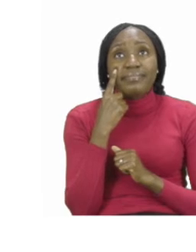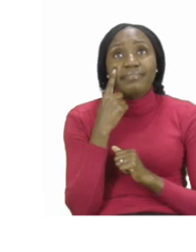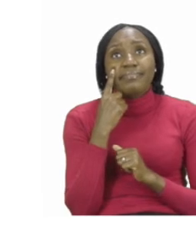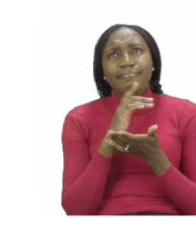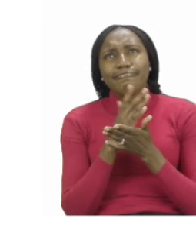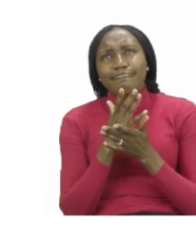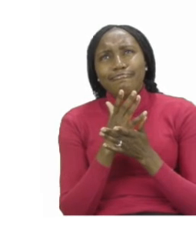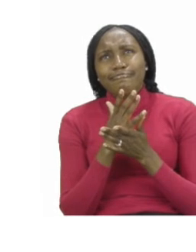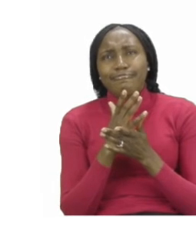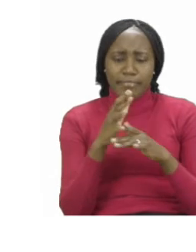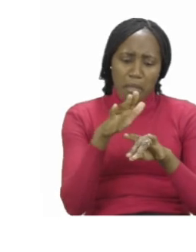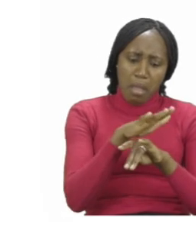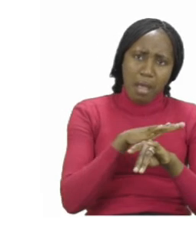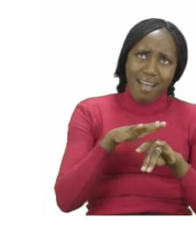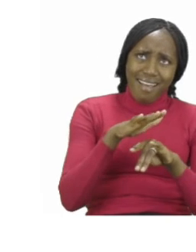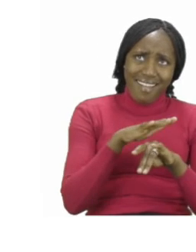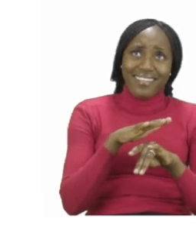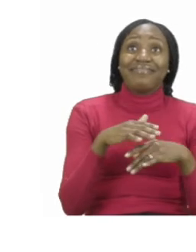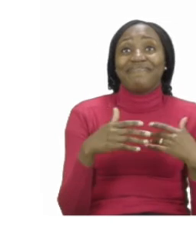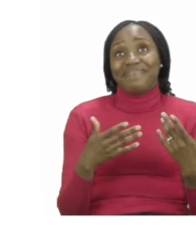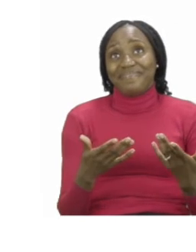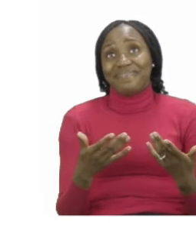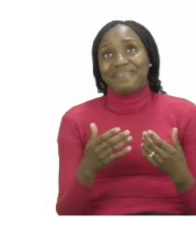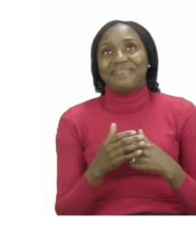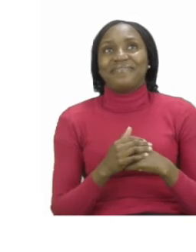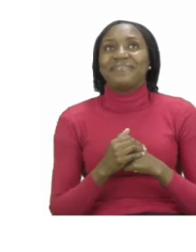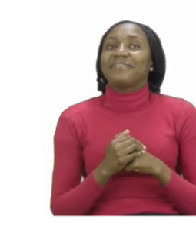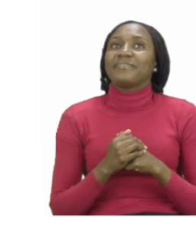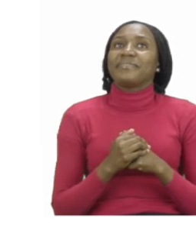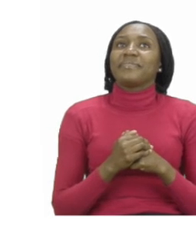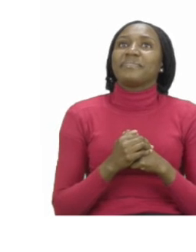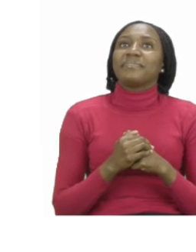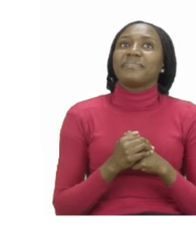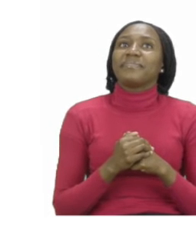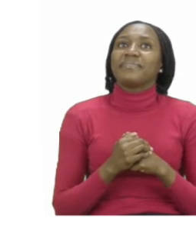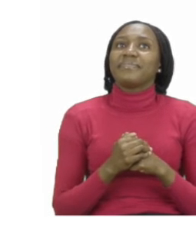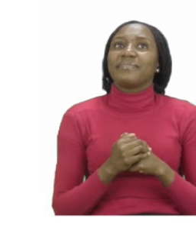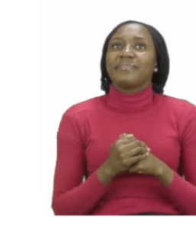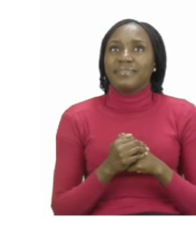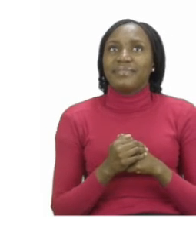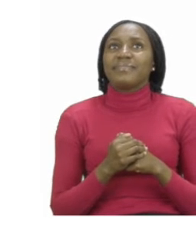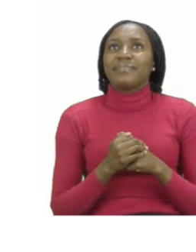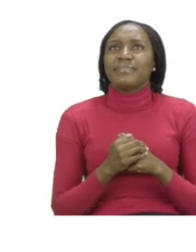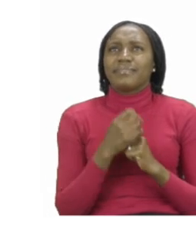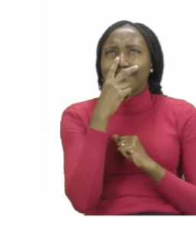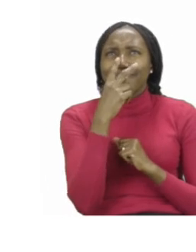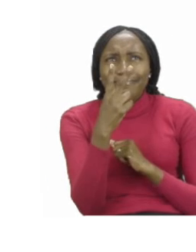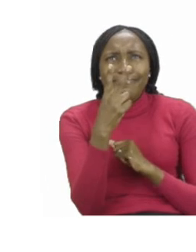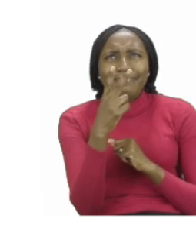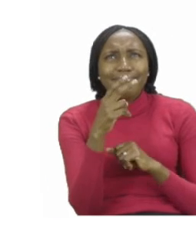of animals once again. Now boys and girls, I want us to go ahead and look at